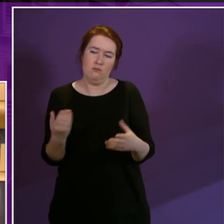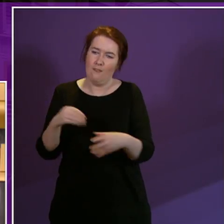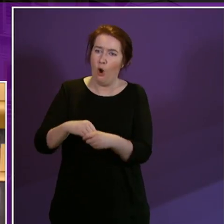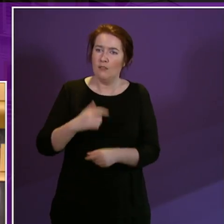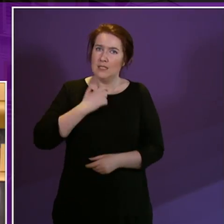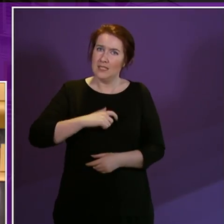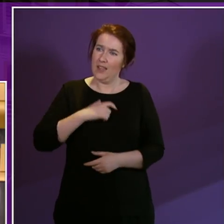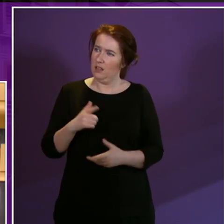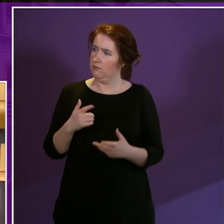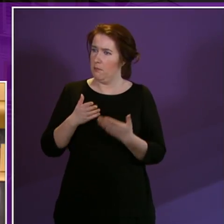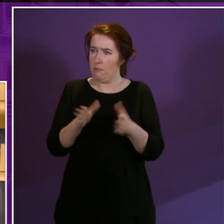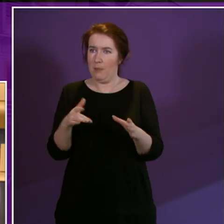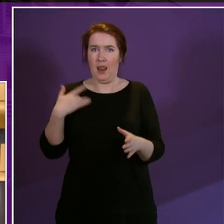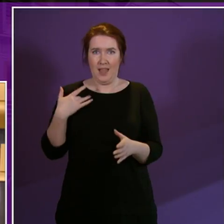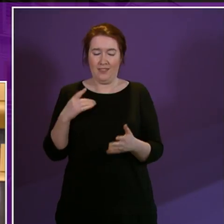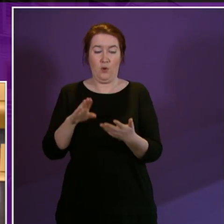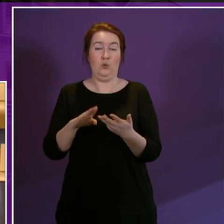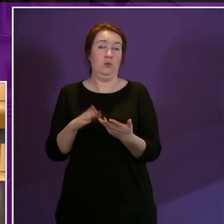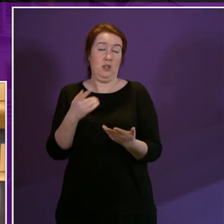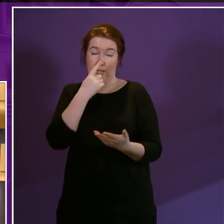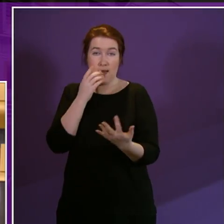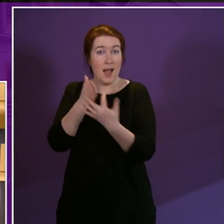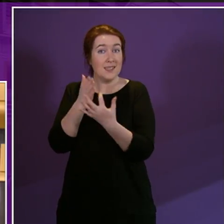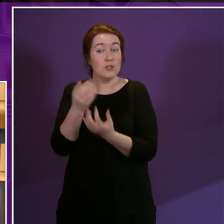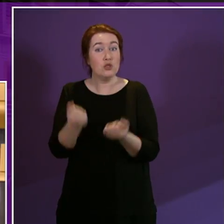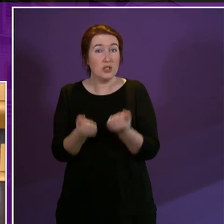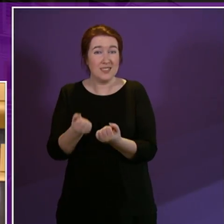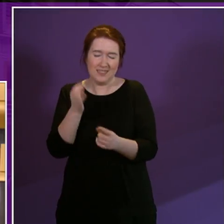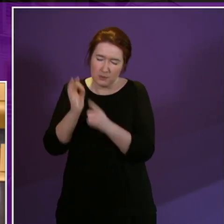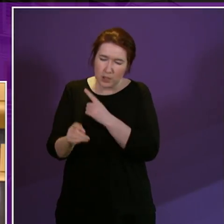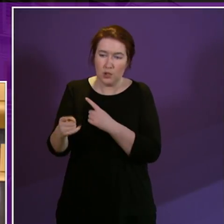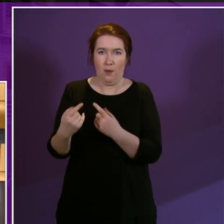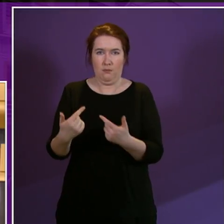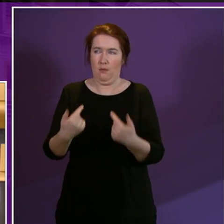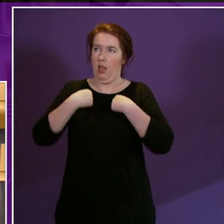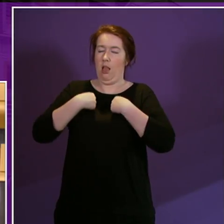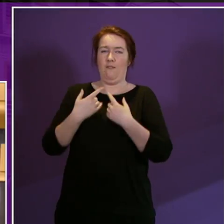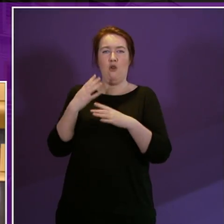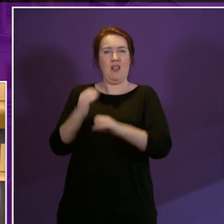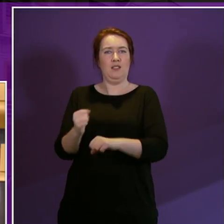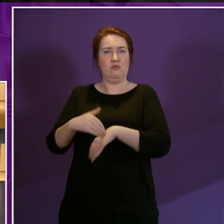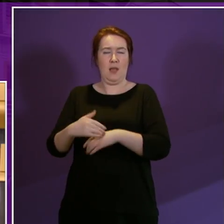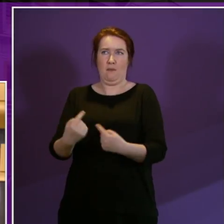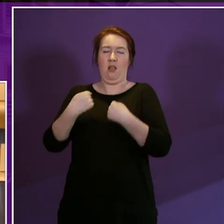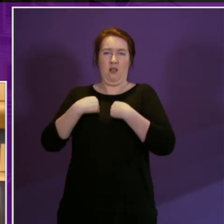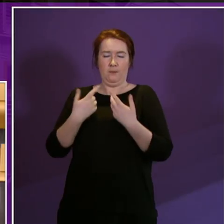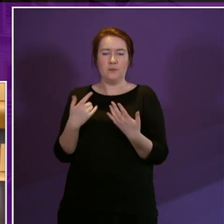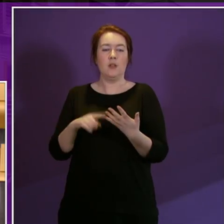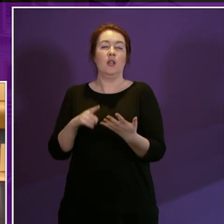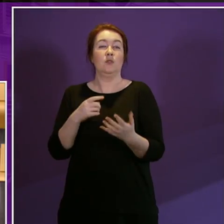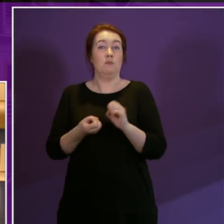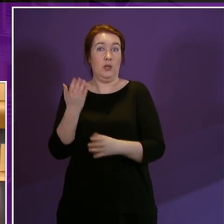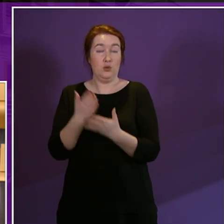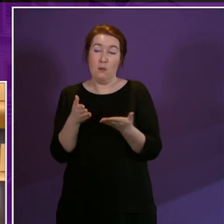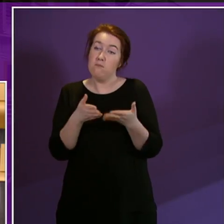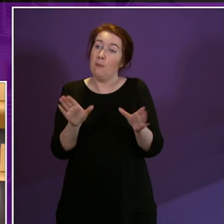to ensure they can access justice, in particular when they're a victim of hate crime, and to make sure public services, in